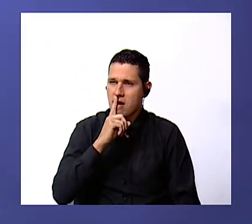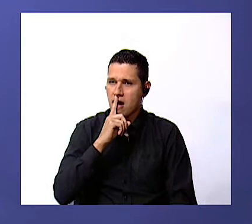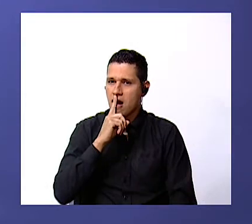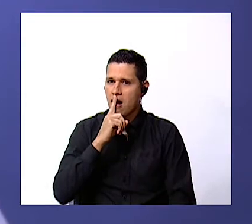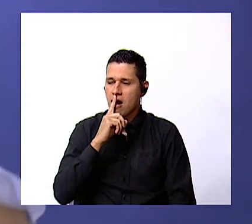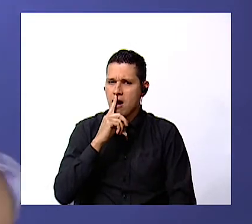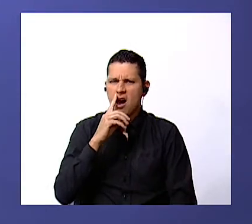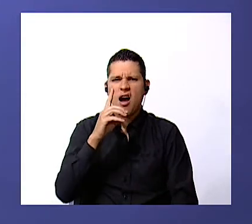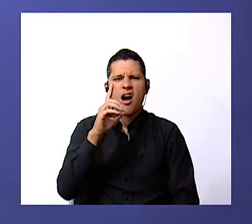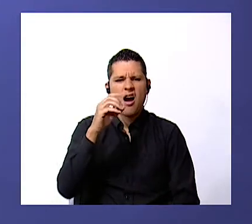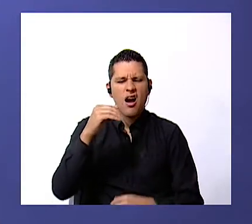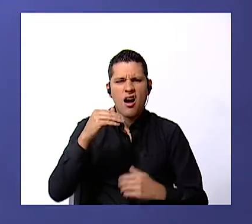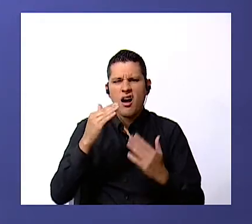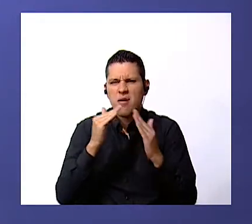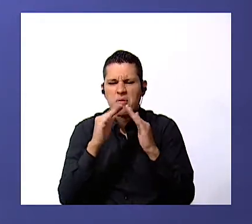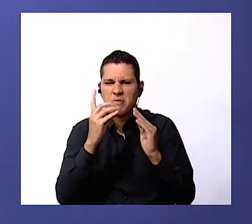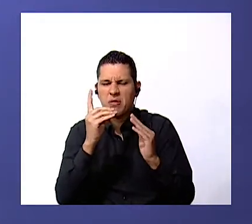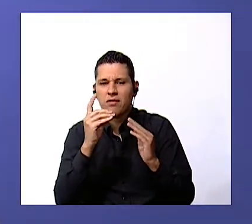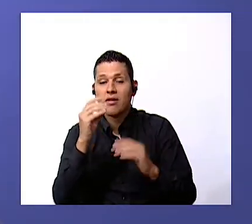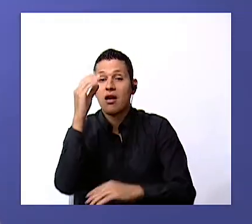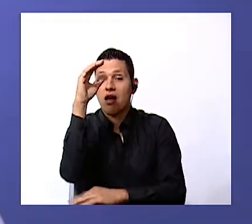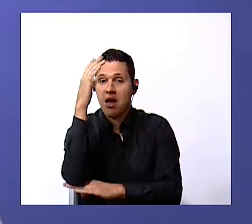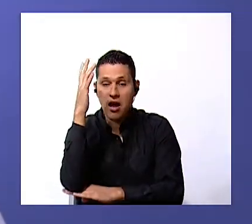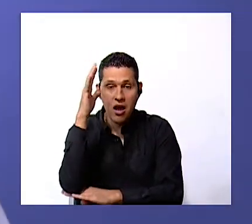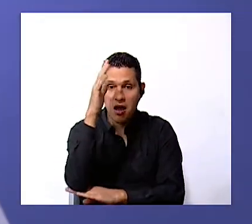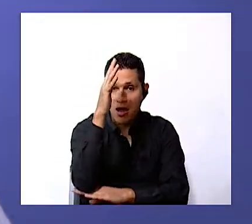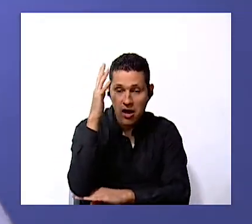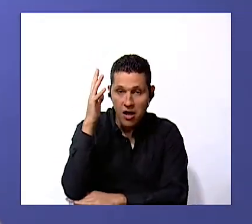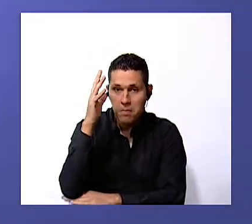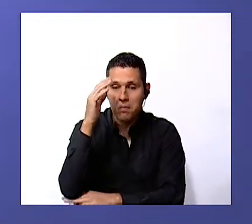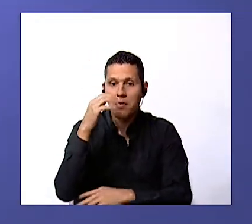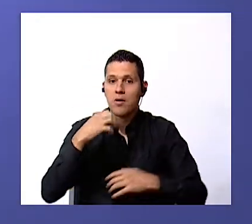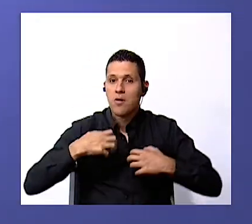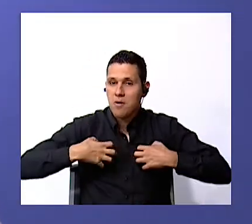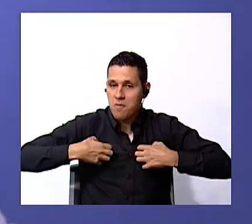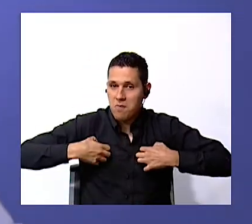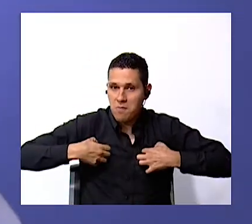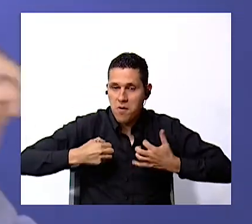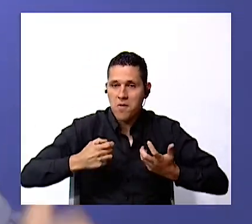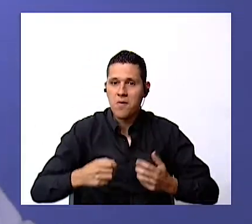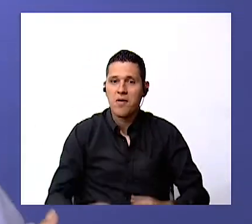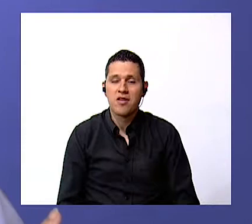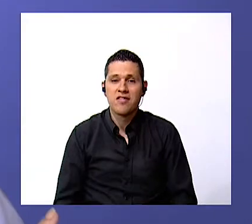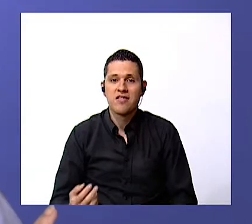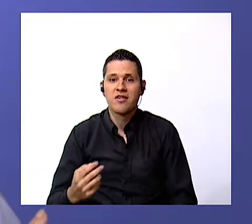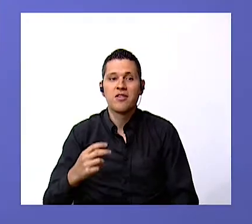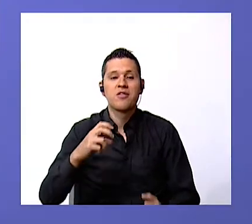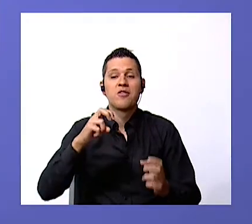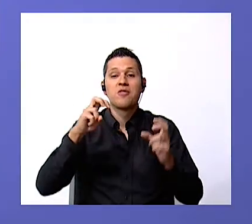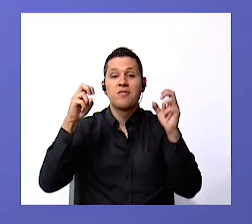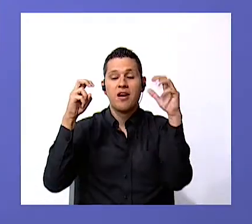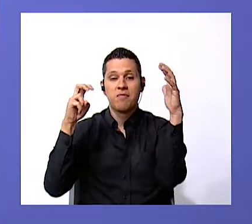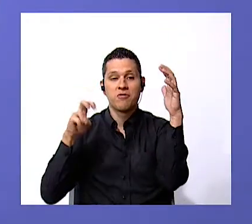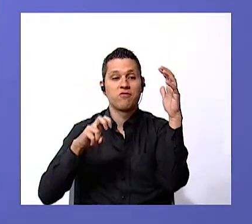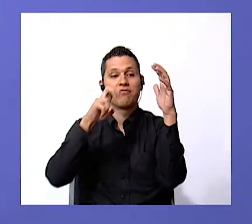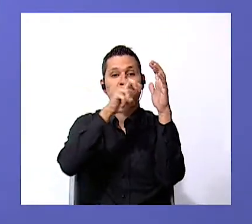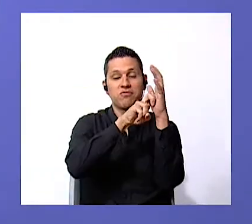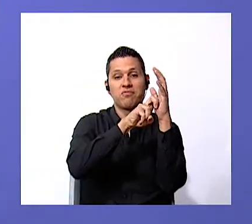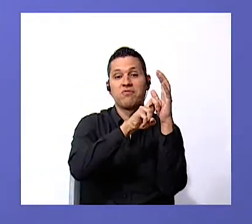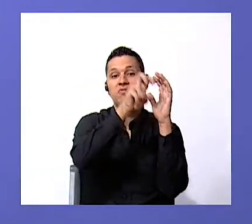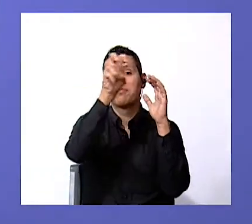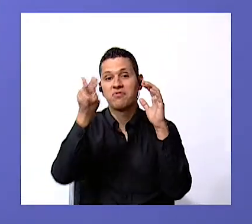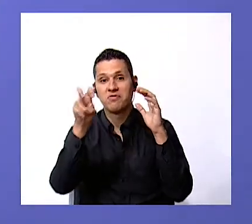the forest and mountain habitats the monkeys like to jump on the trees let's see other